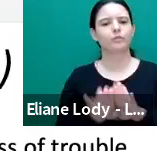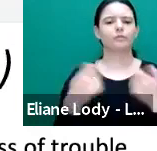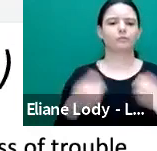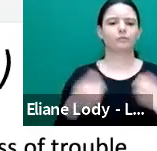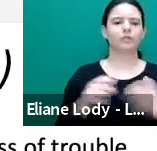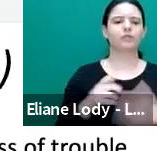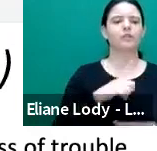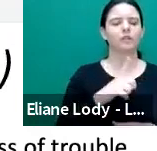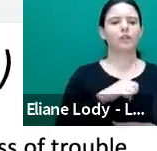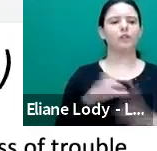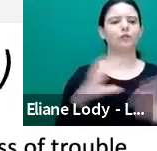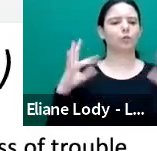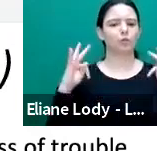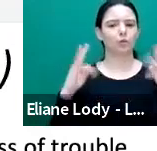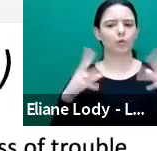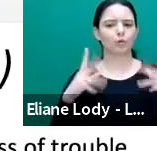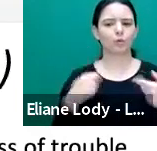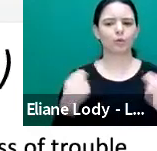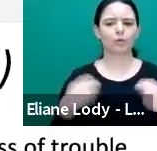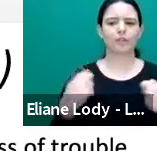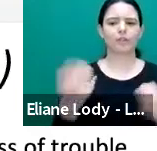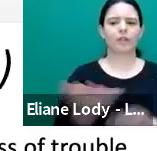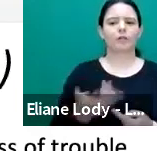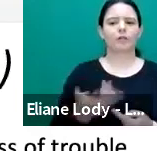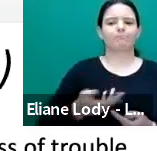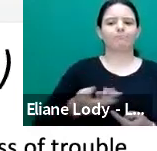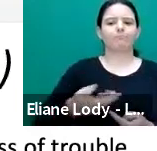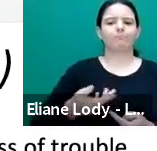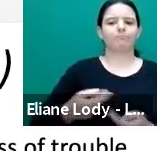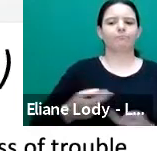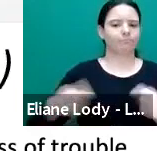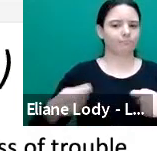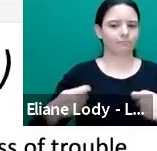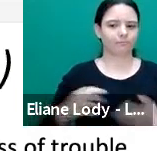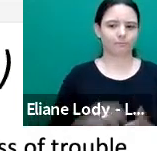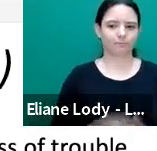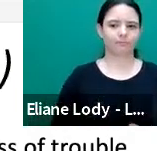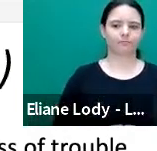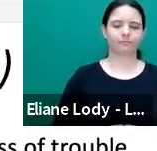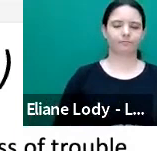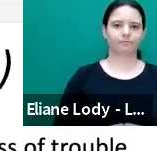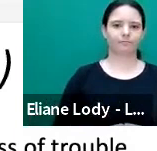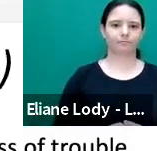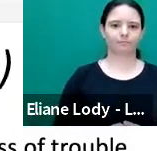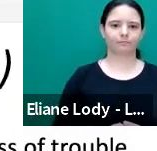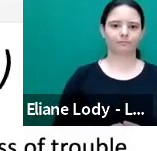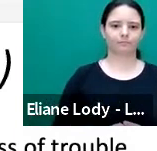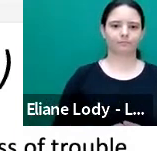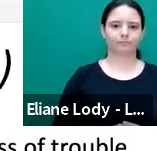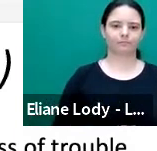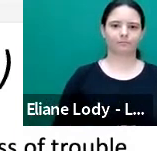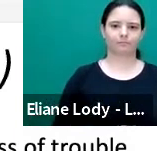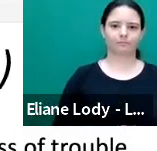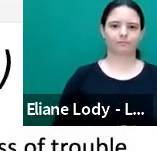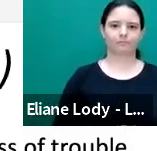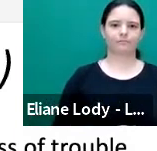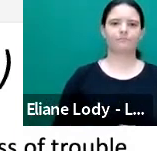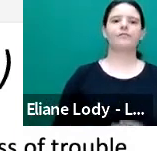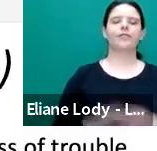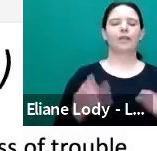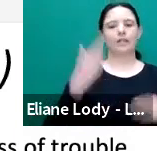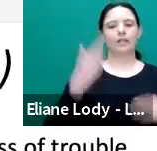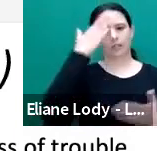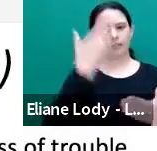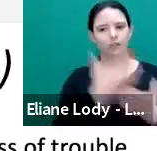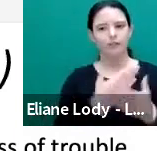be able to recognize and navigate rapidly shifting and laminated discursive frames. We also believe that outside of